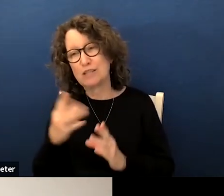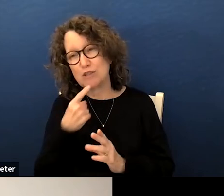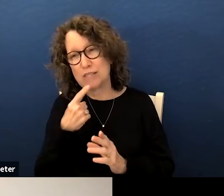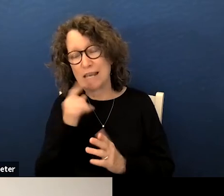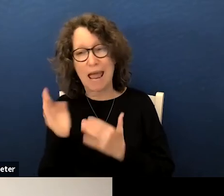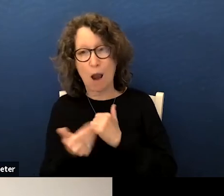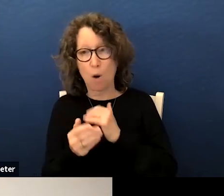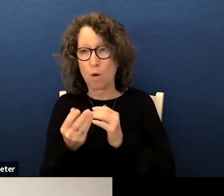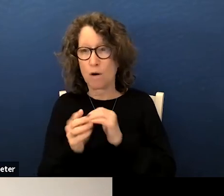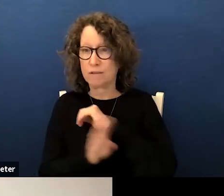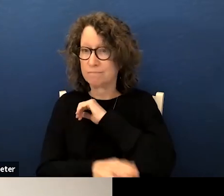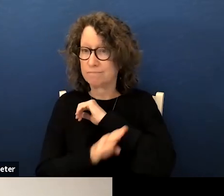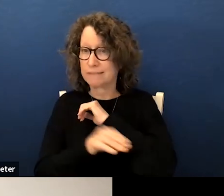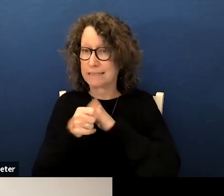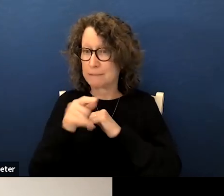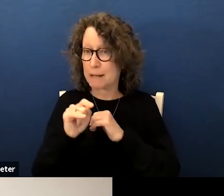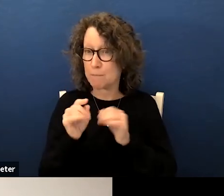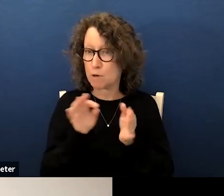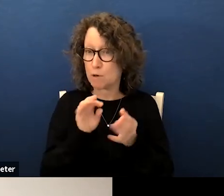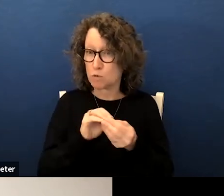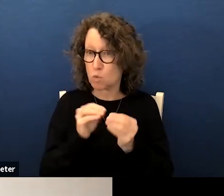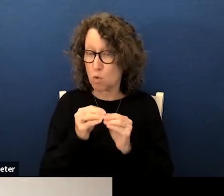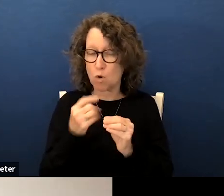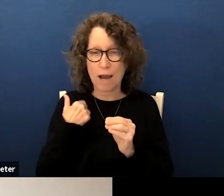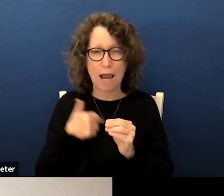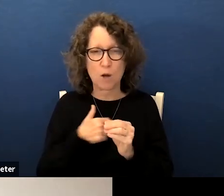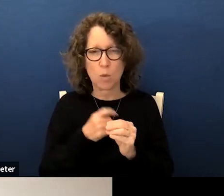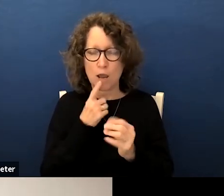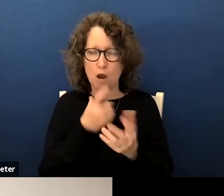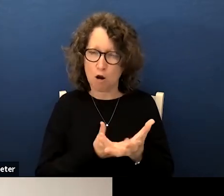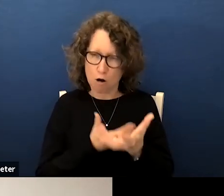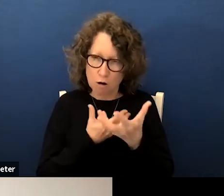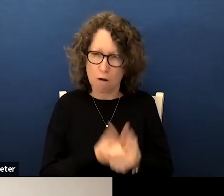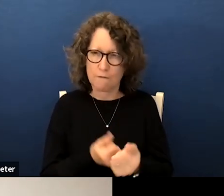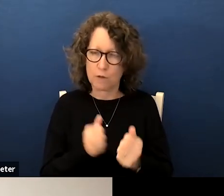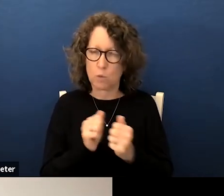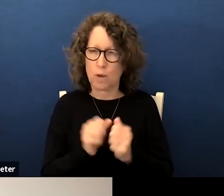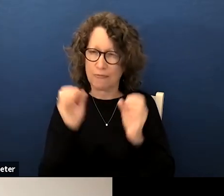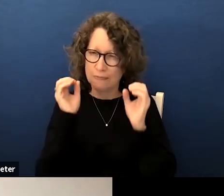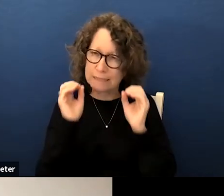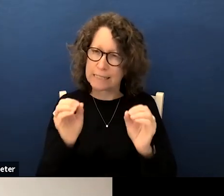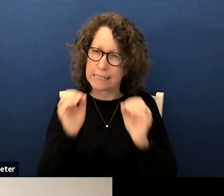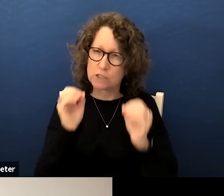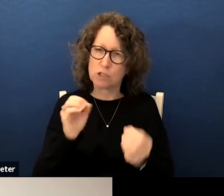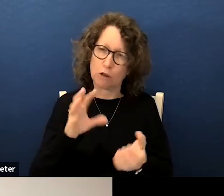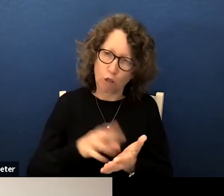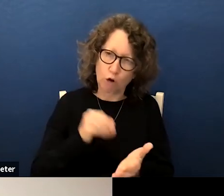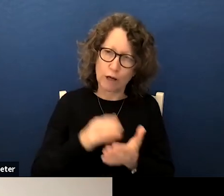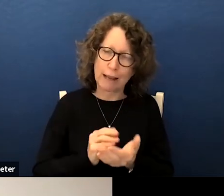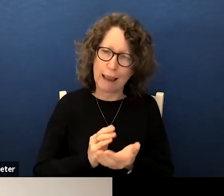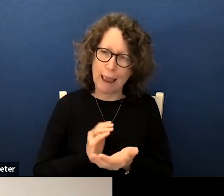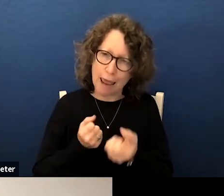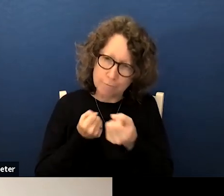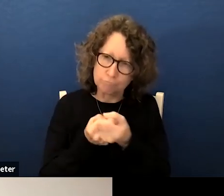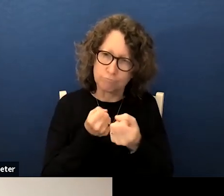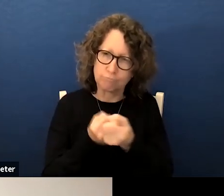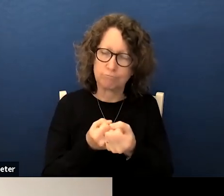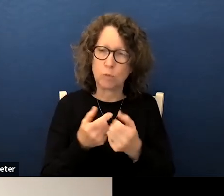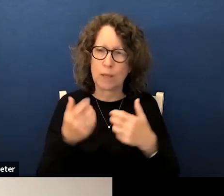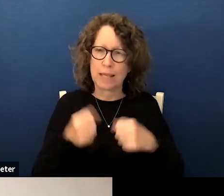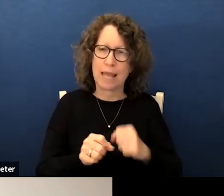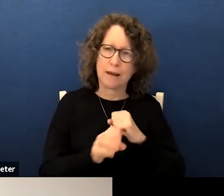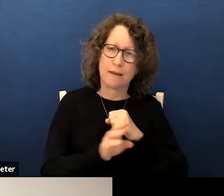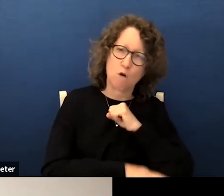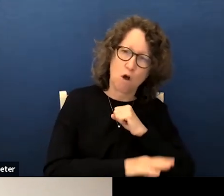September score and we are confident that with the teaching learning and intervention that will go on between September